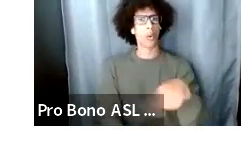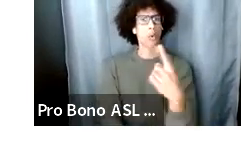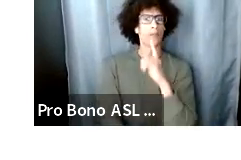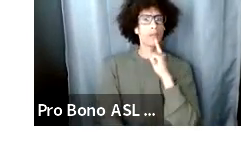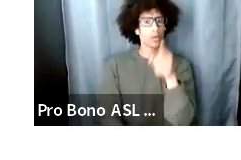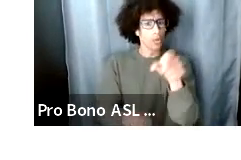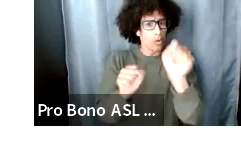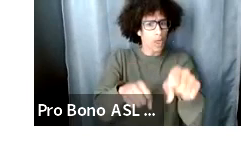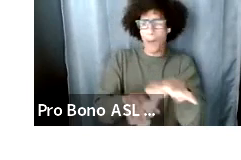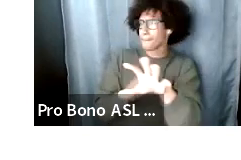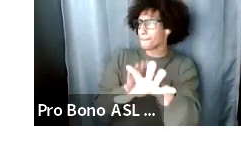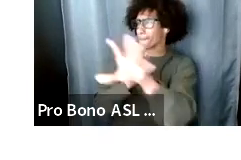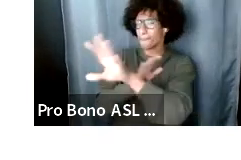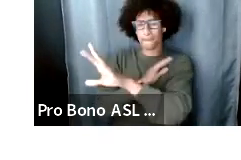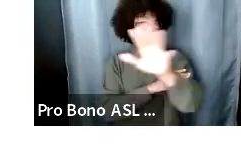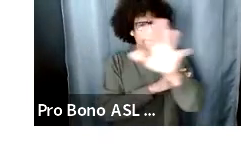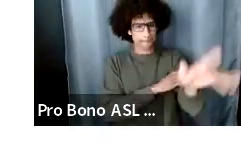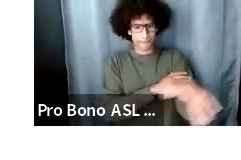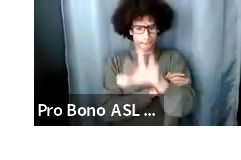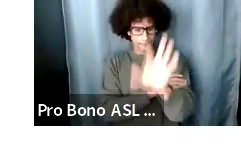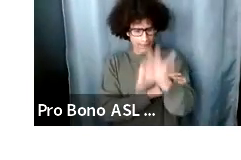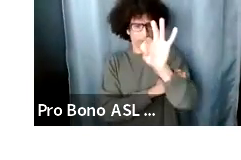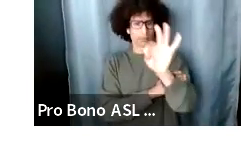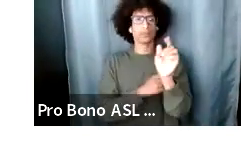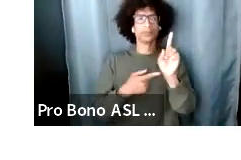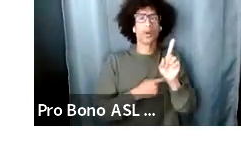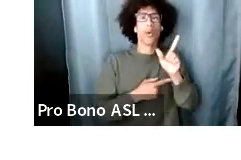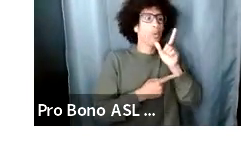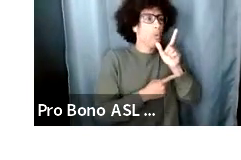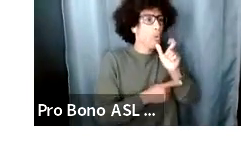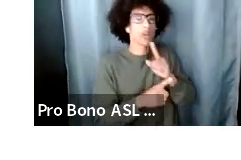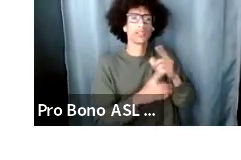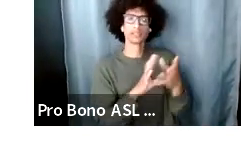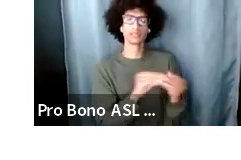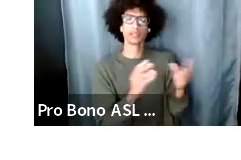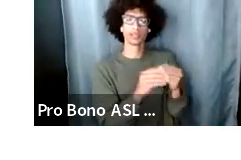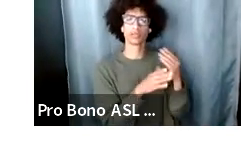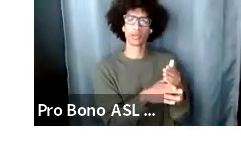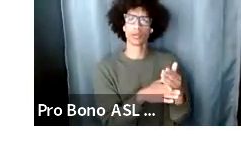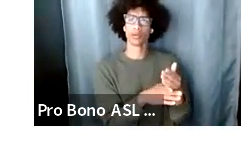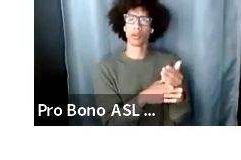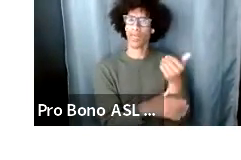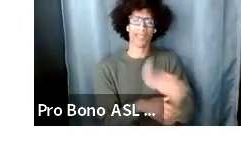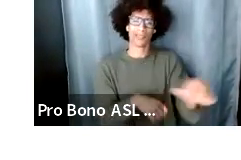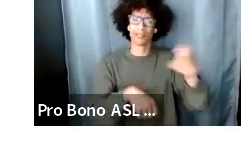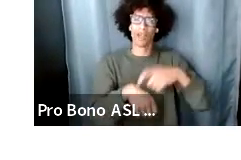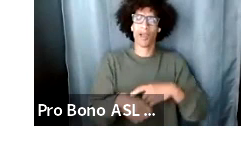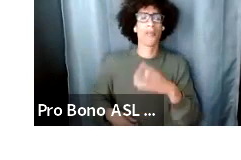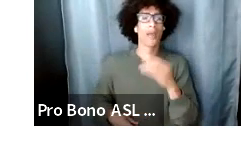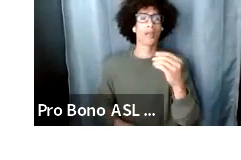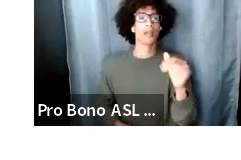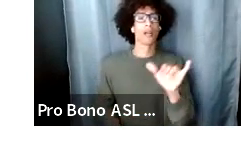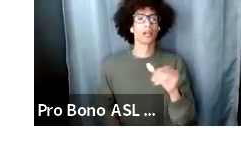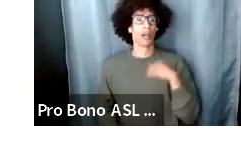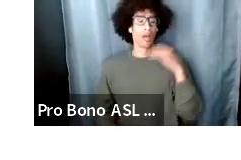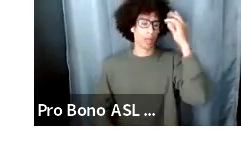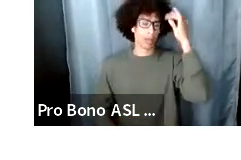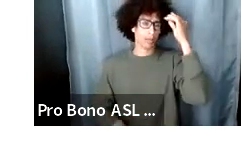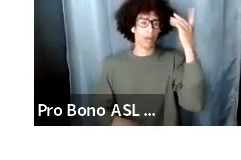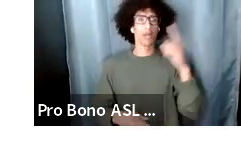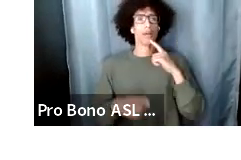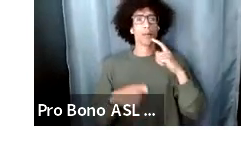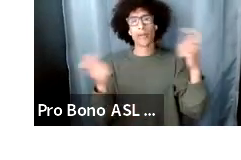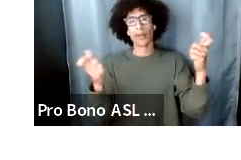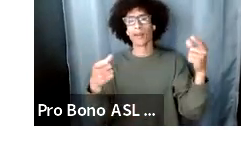what lens any at any time um i also often think about you know the main conflicts to consider you know